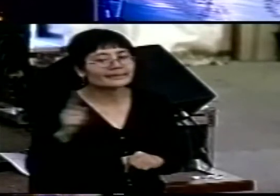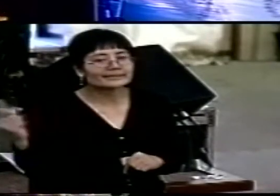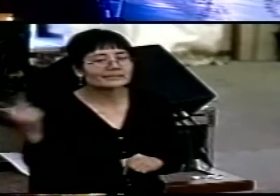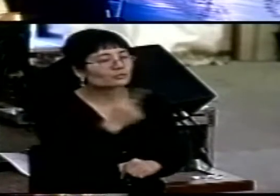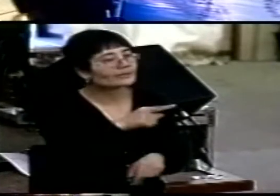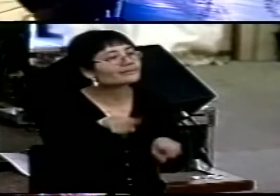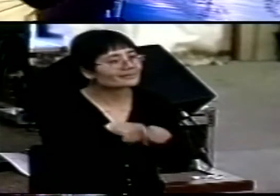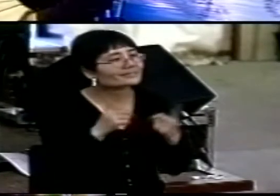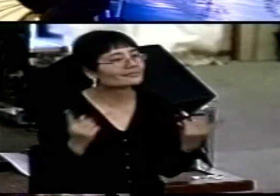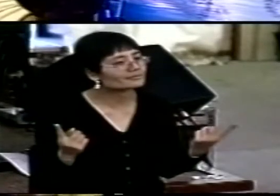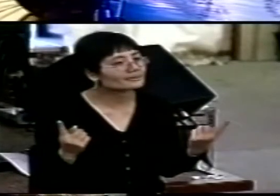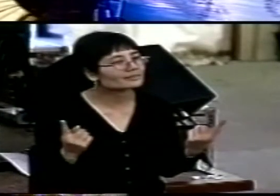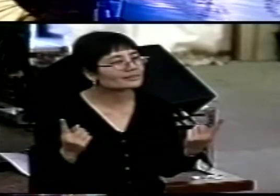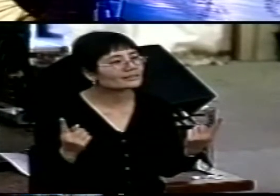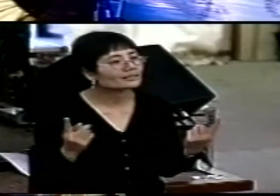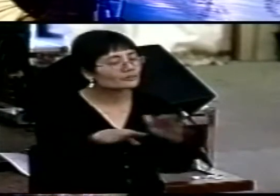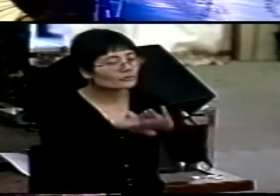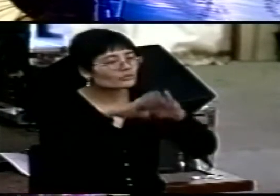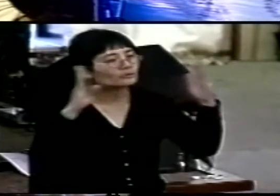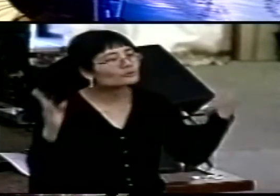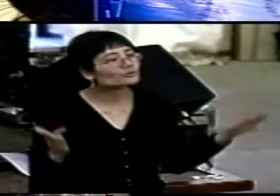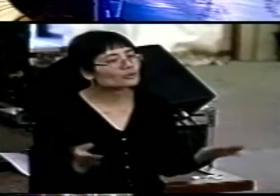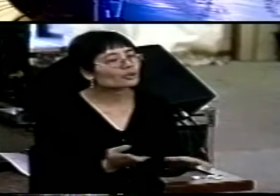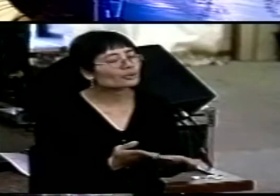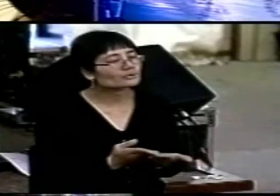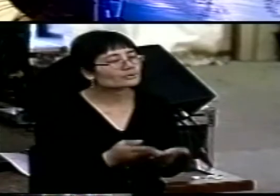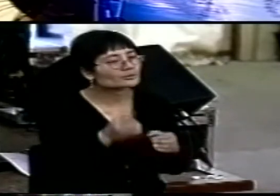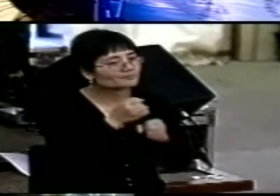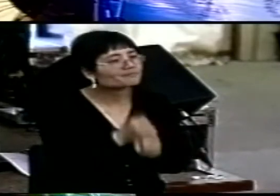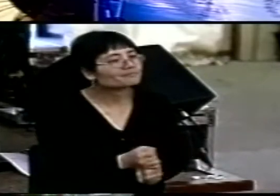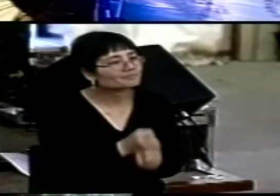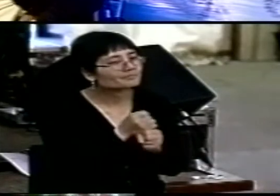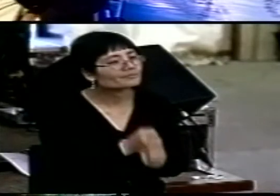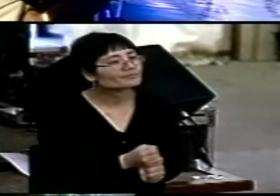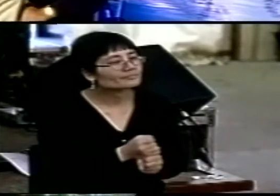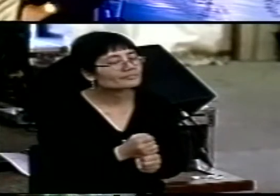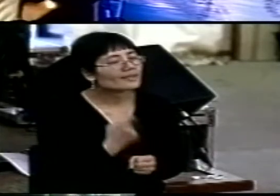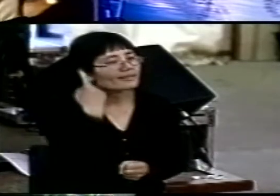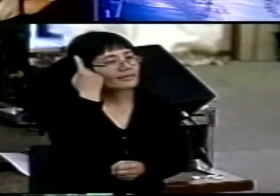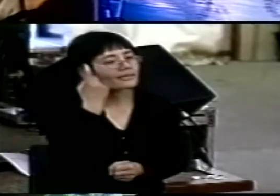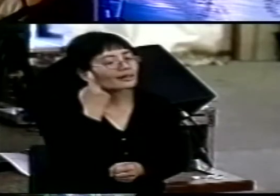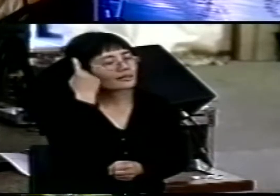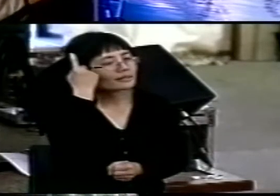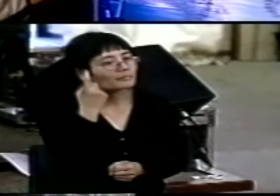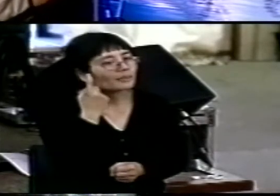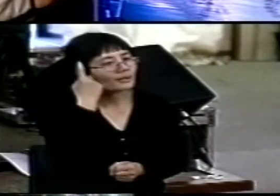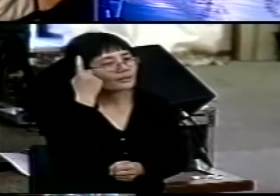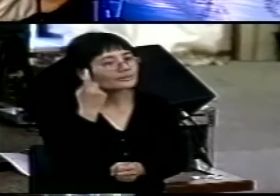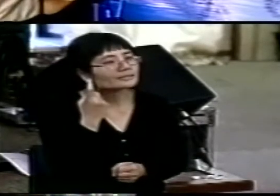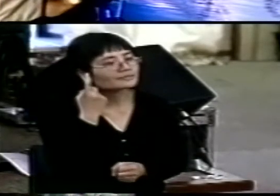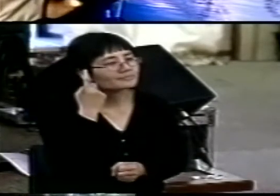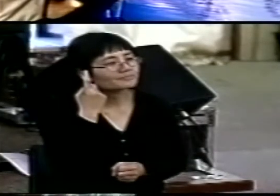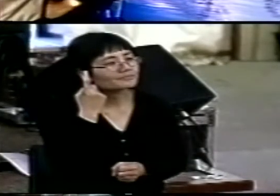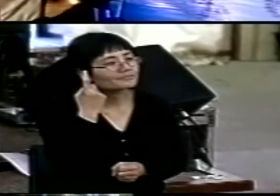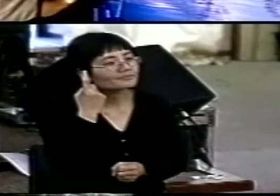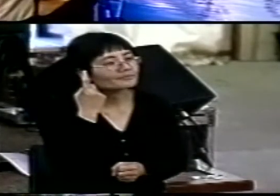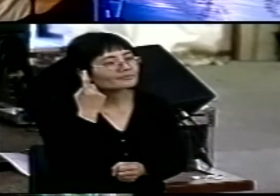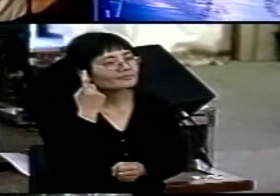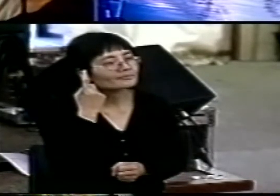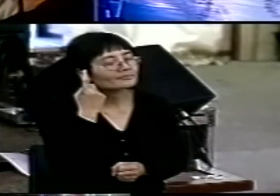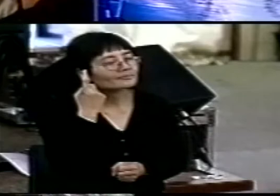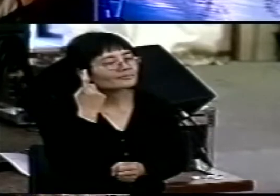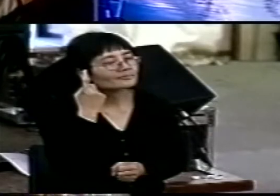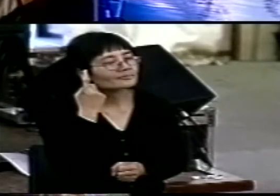evangelicalism worldwide to take into account the fact that, as Kwame Bediako, a black